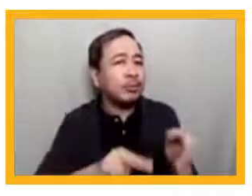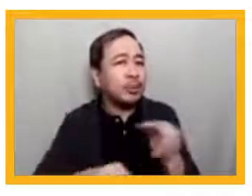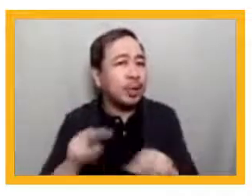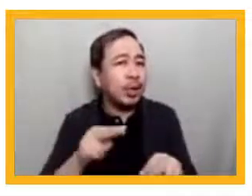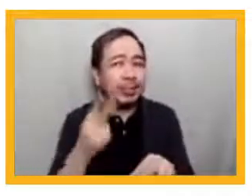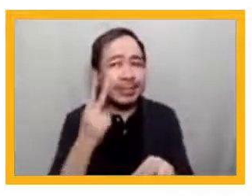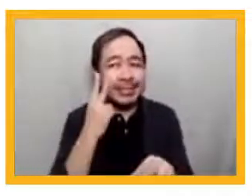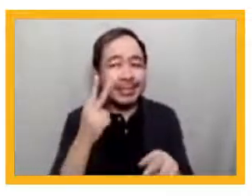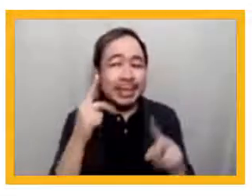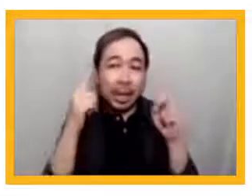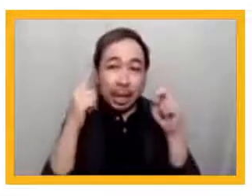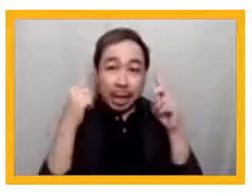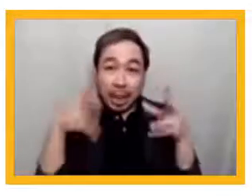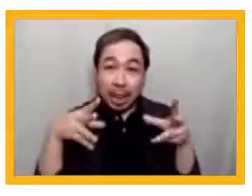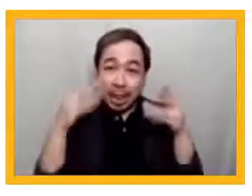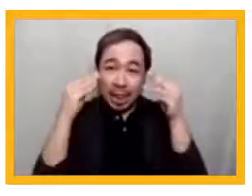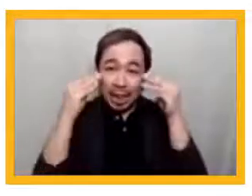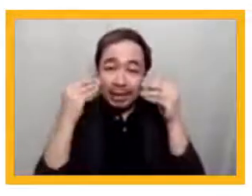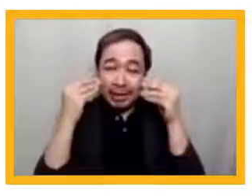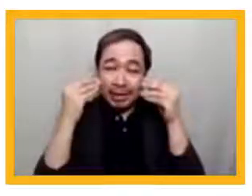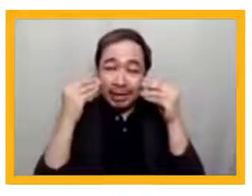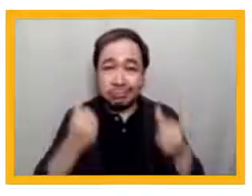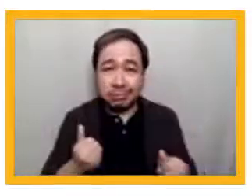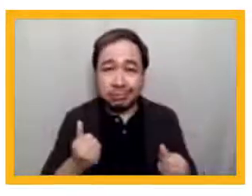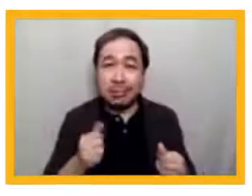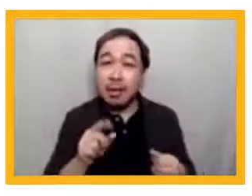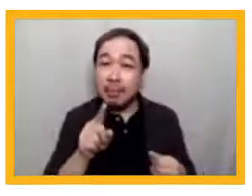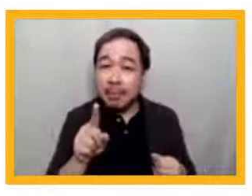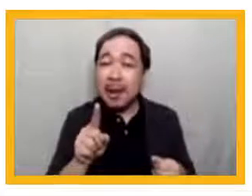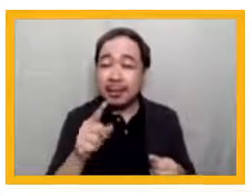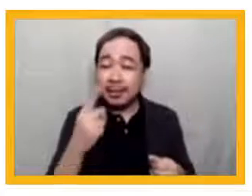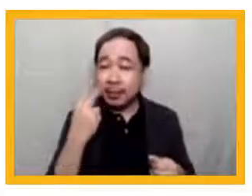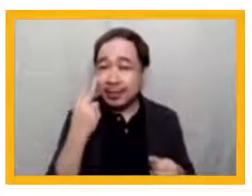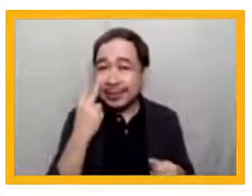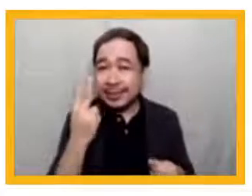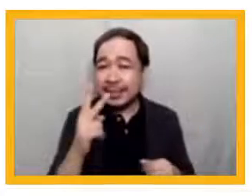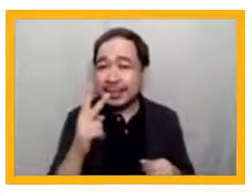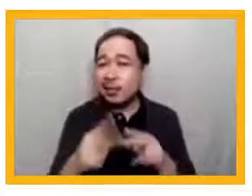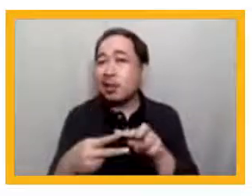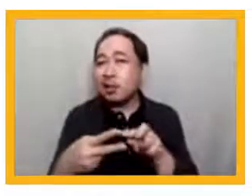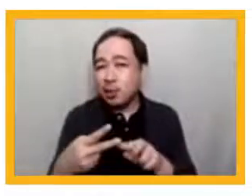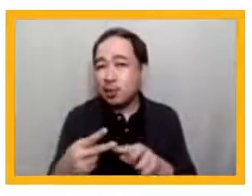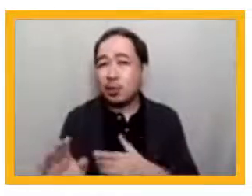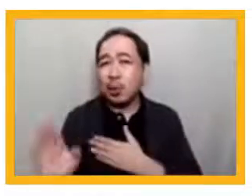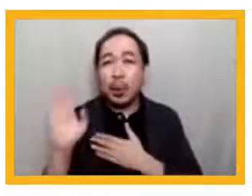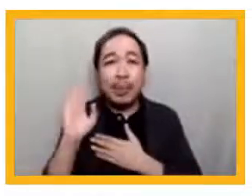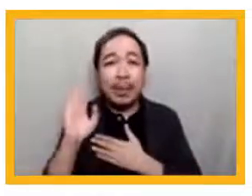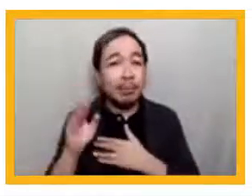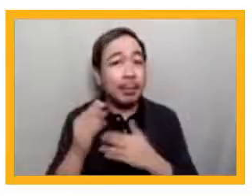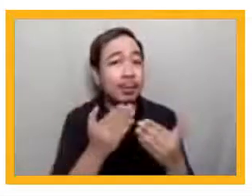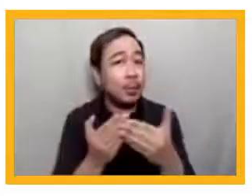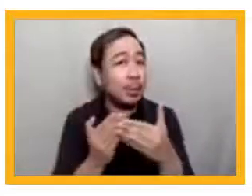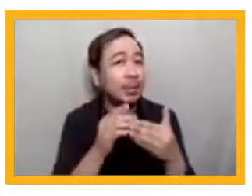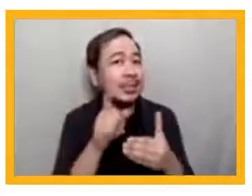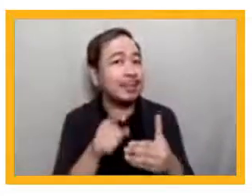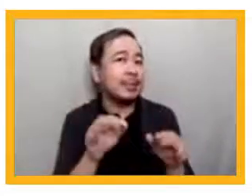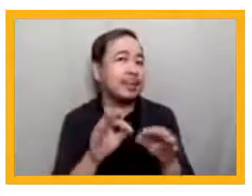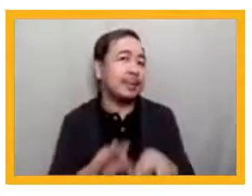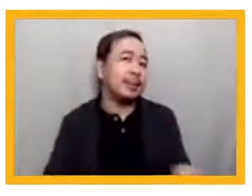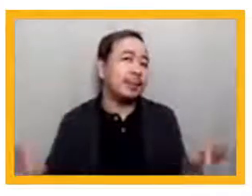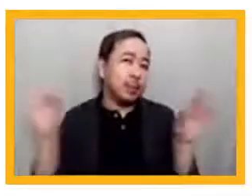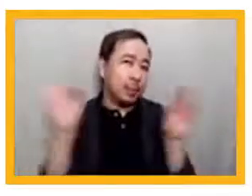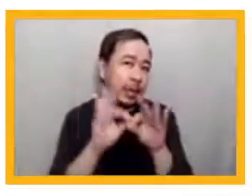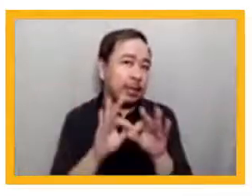loss, we still had two critical commitments to our students that were of absolute paramount importance above all.